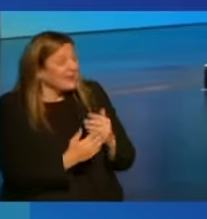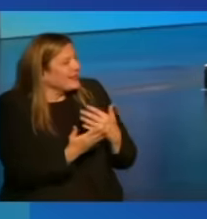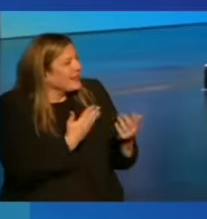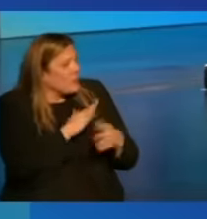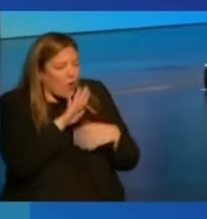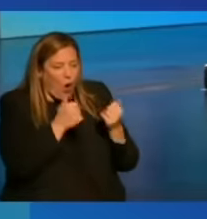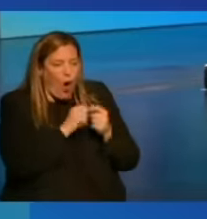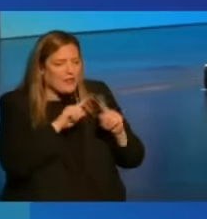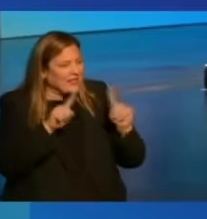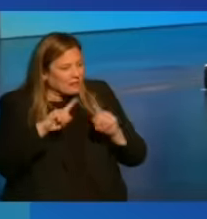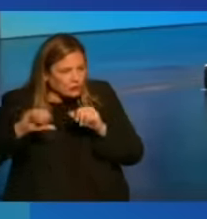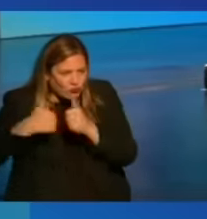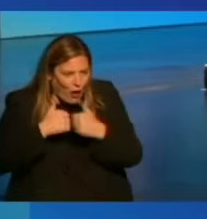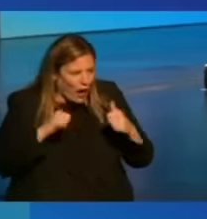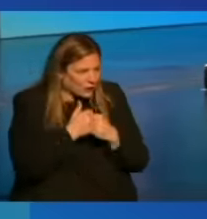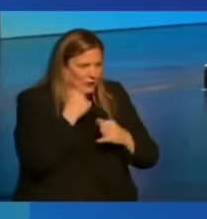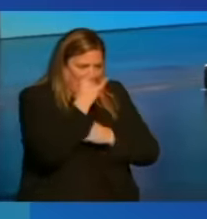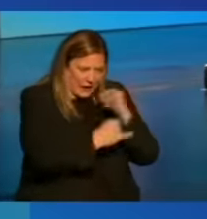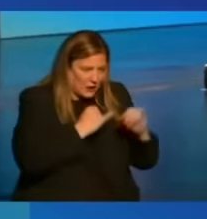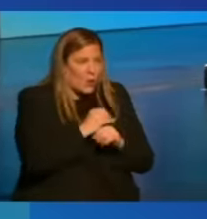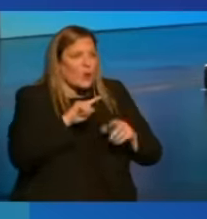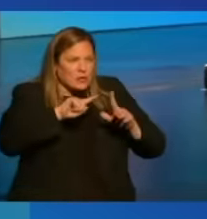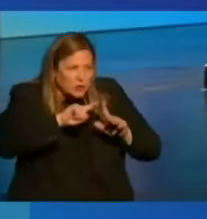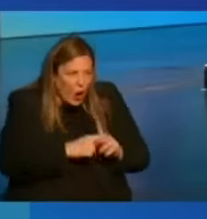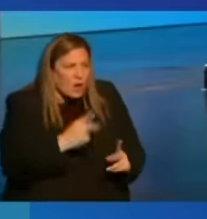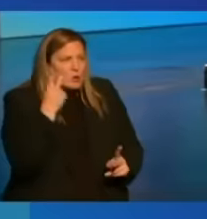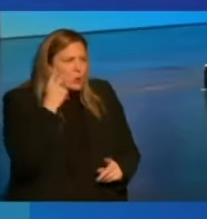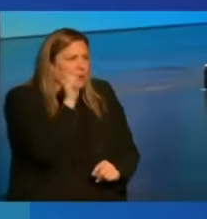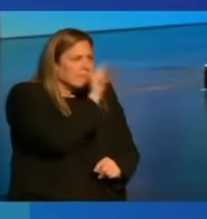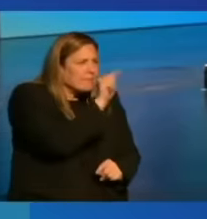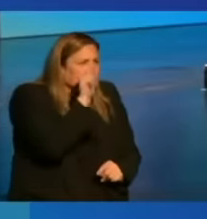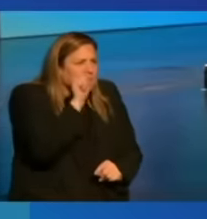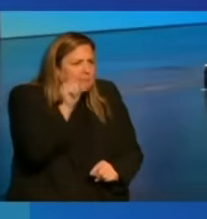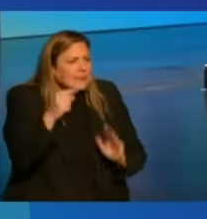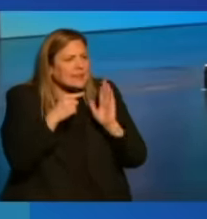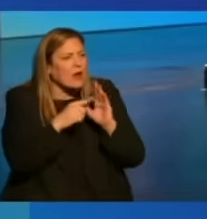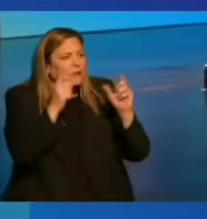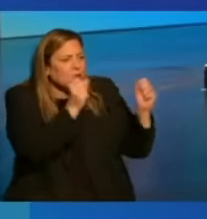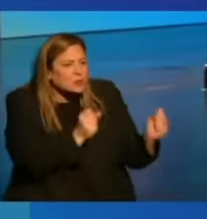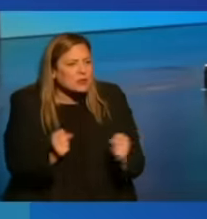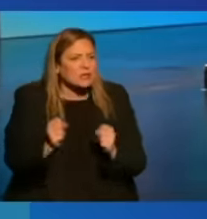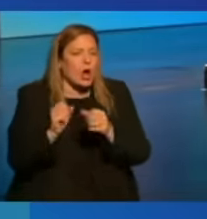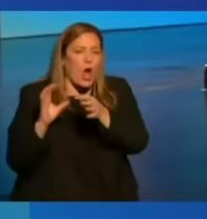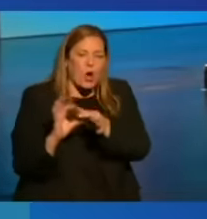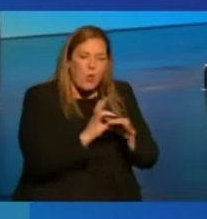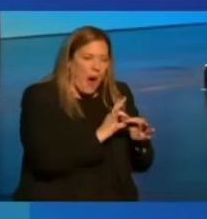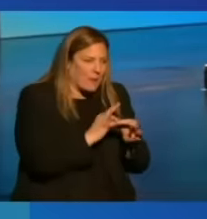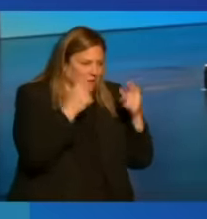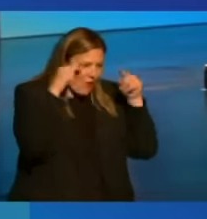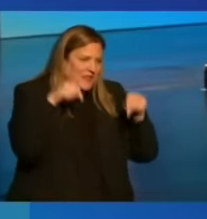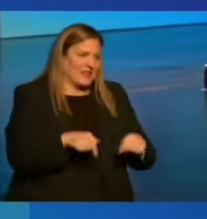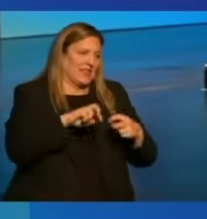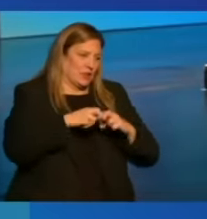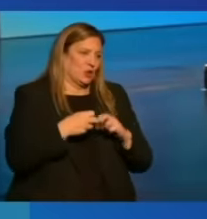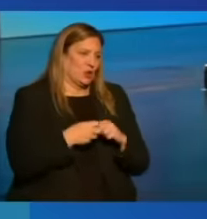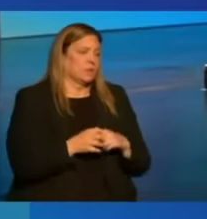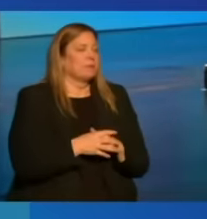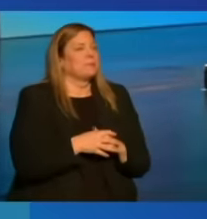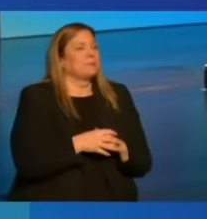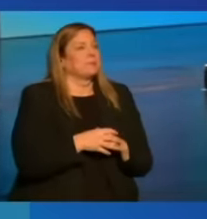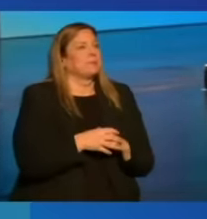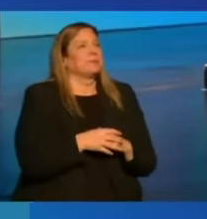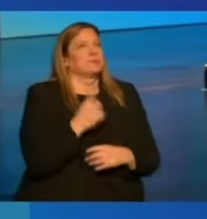internationally, we're starting to see some examples of strategic cooperation on this issue. So, for